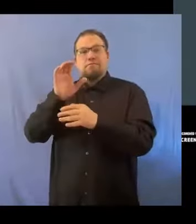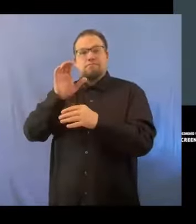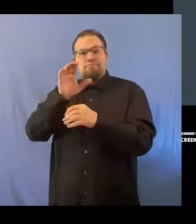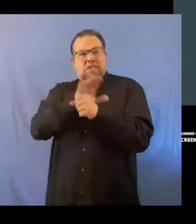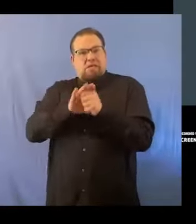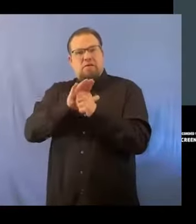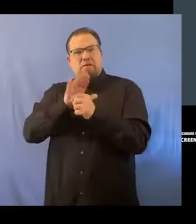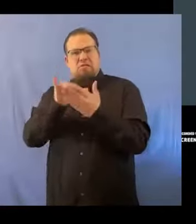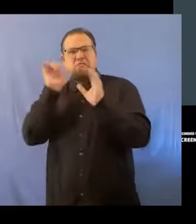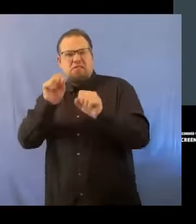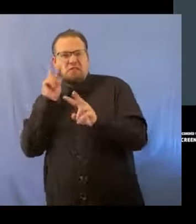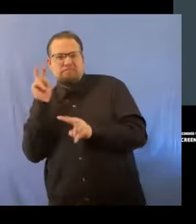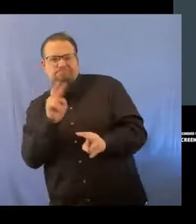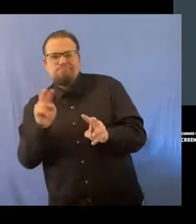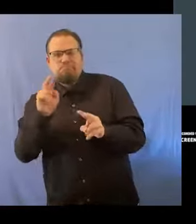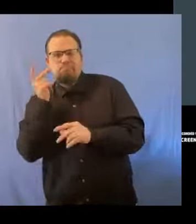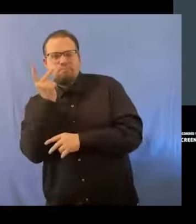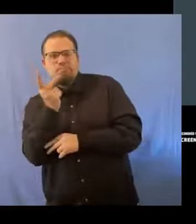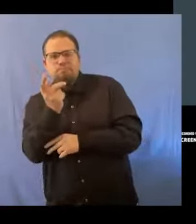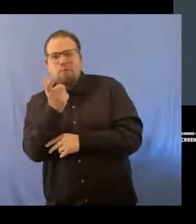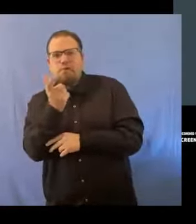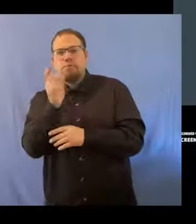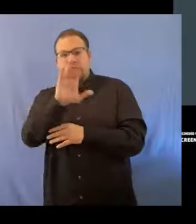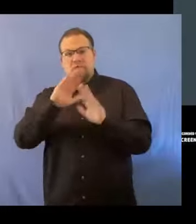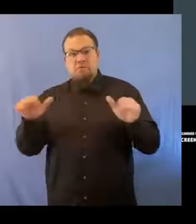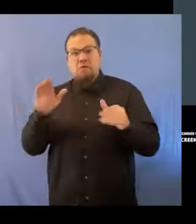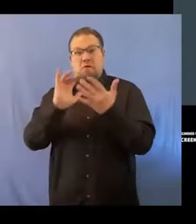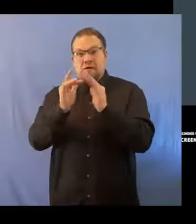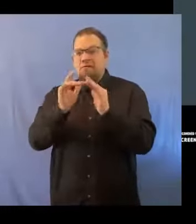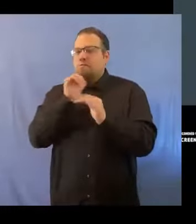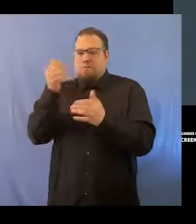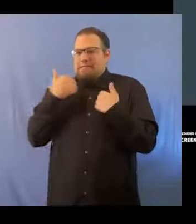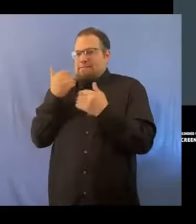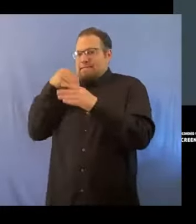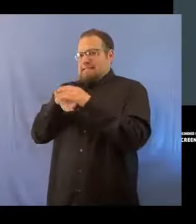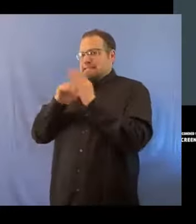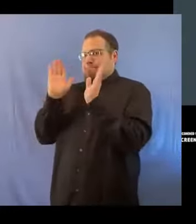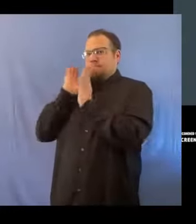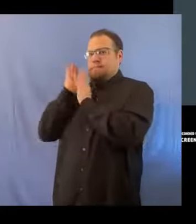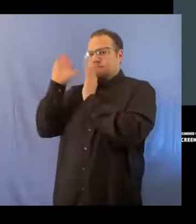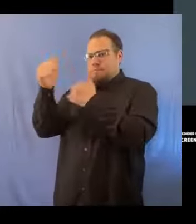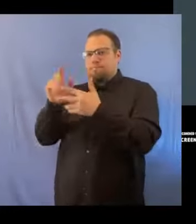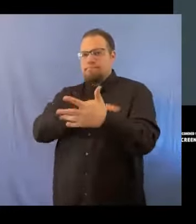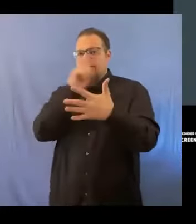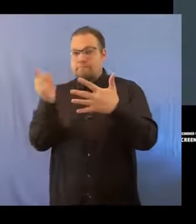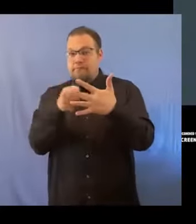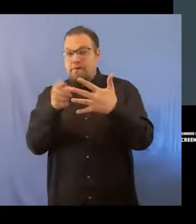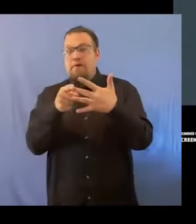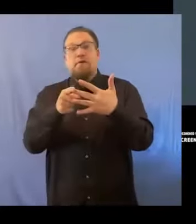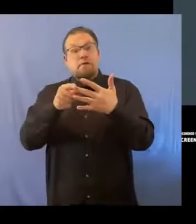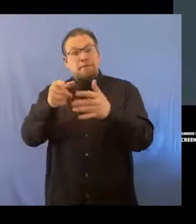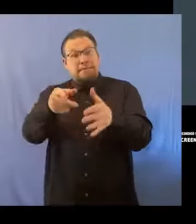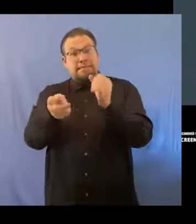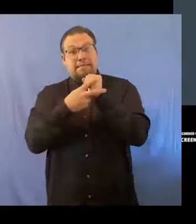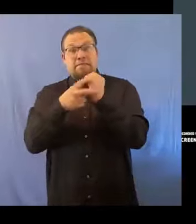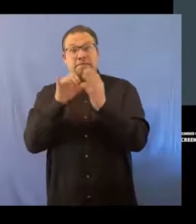your children while online. Avoid having computers in individual children's bedrooms. Three, bookmark your child's favorite internet sites so they can